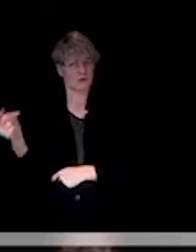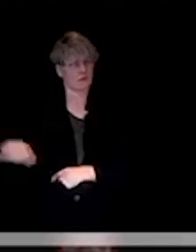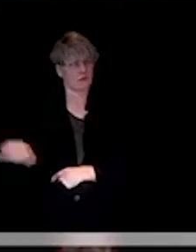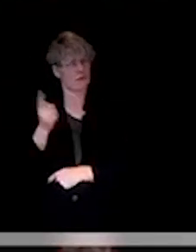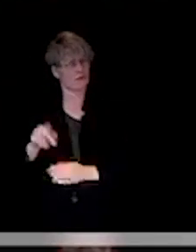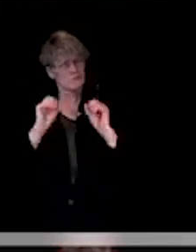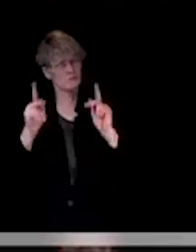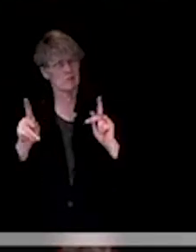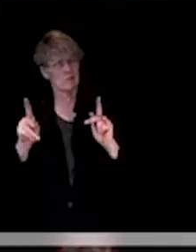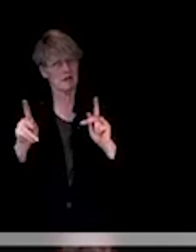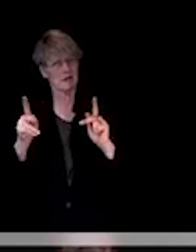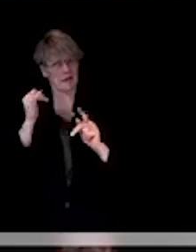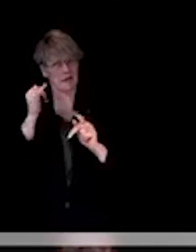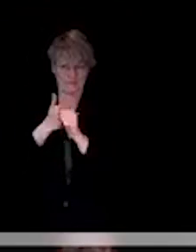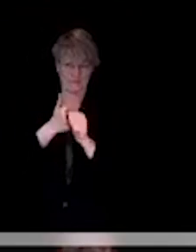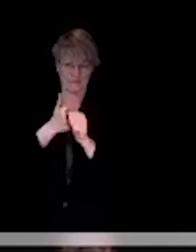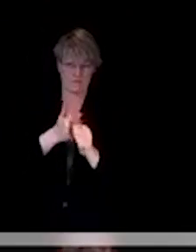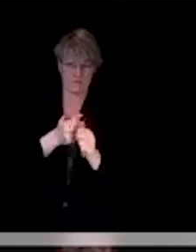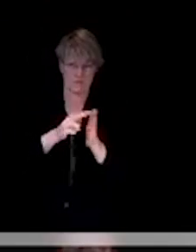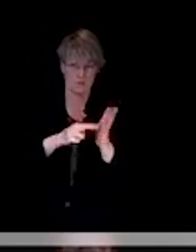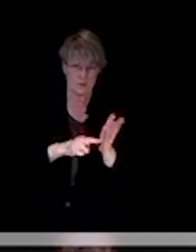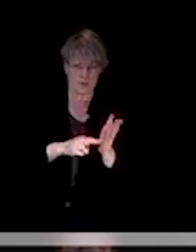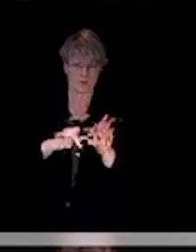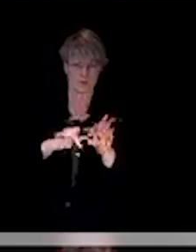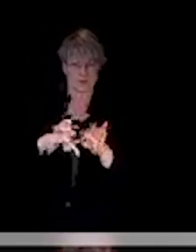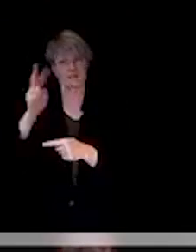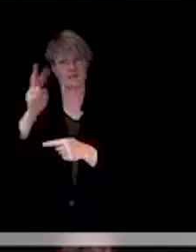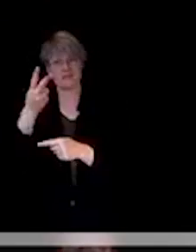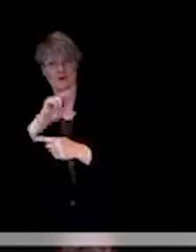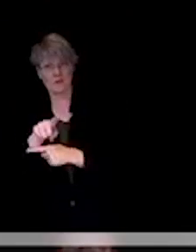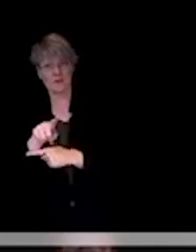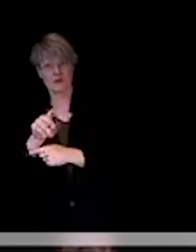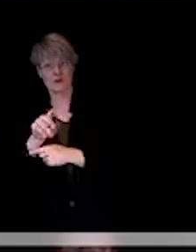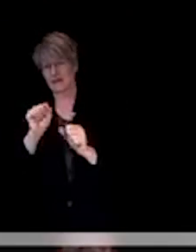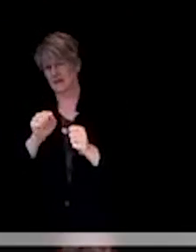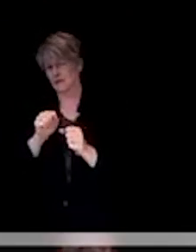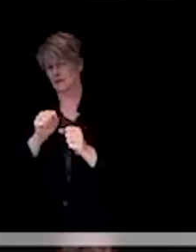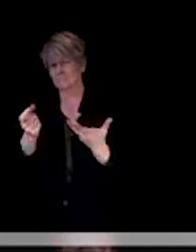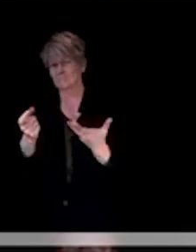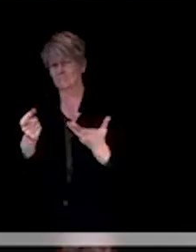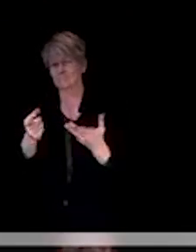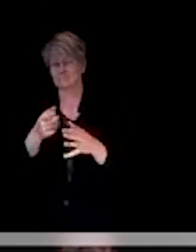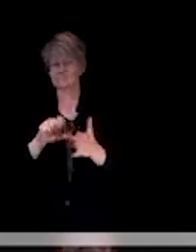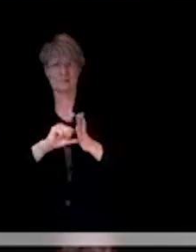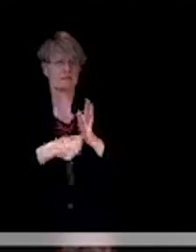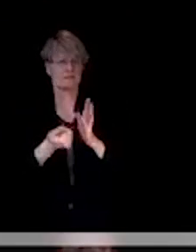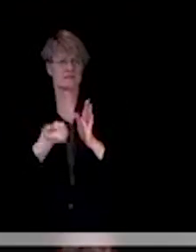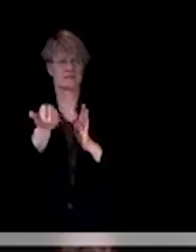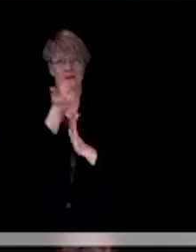And then the second part of the question is, can you highlight any important details for like short-term rentals?